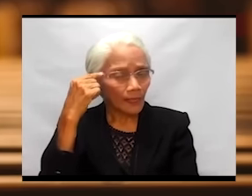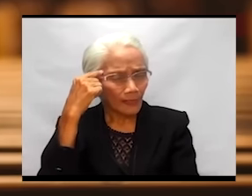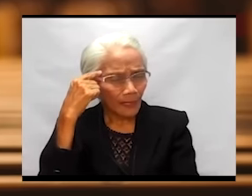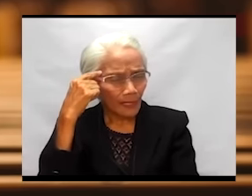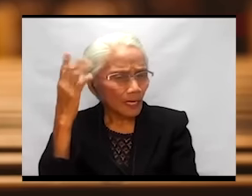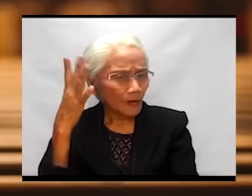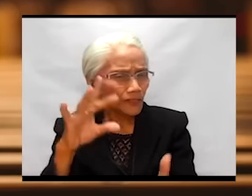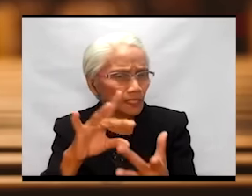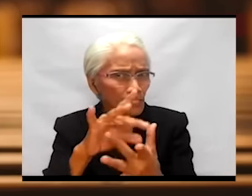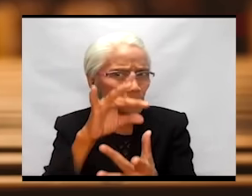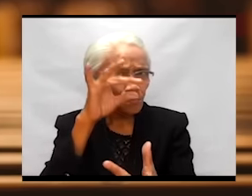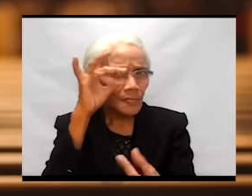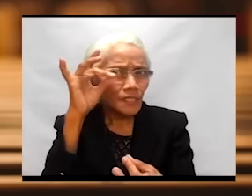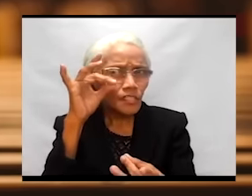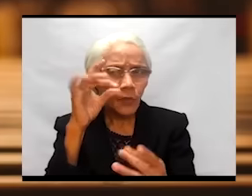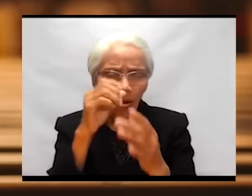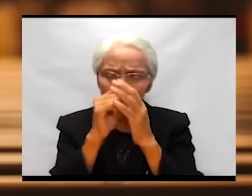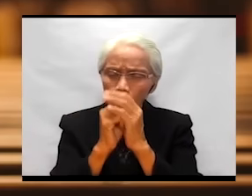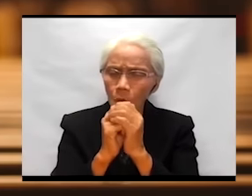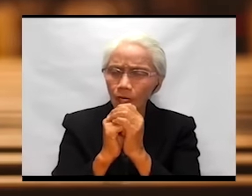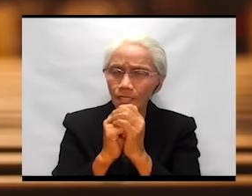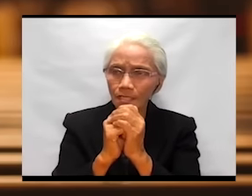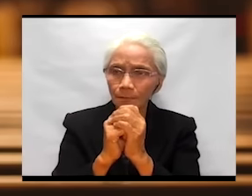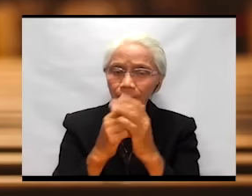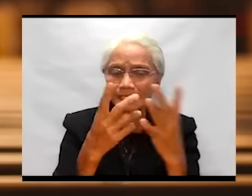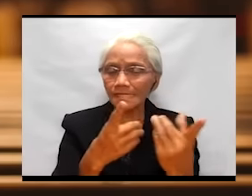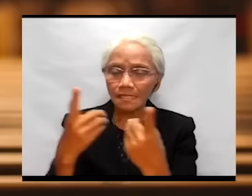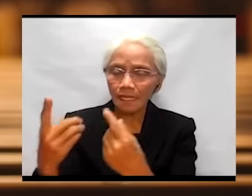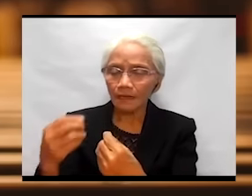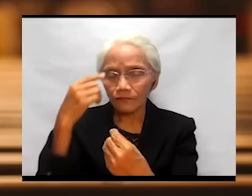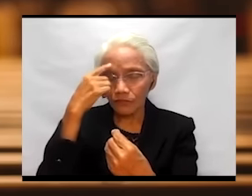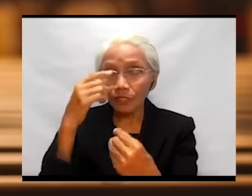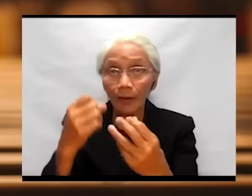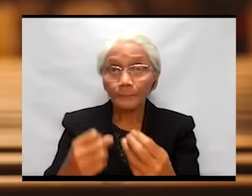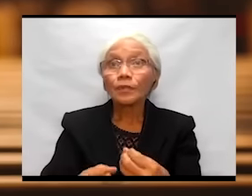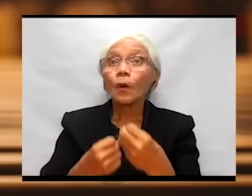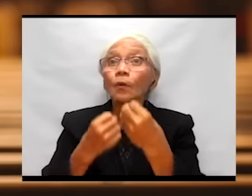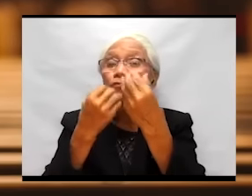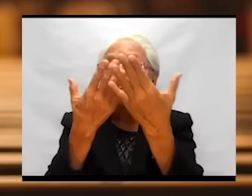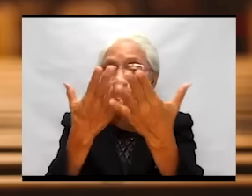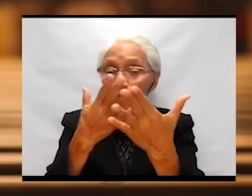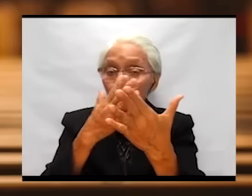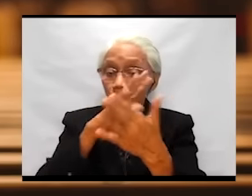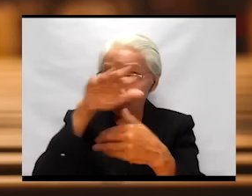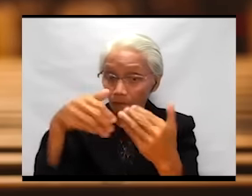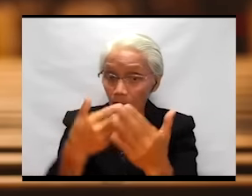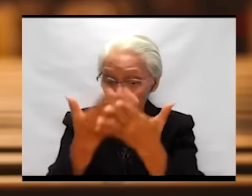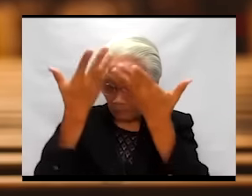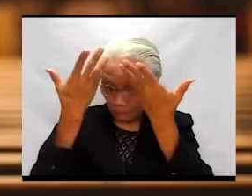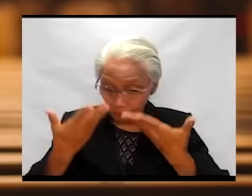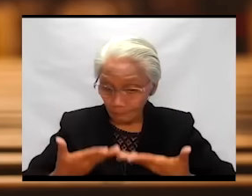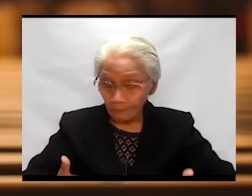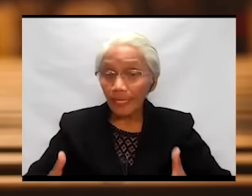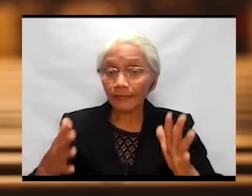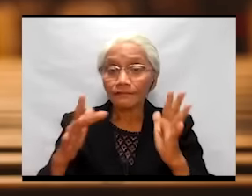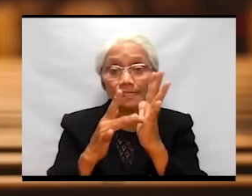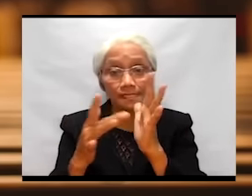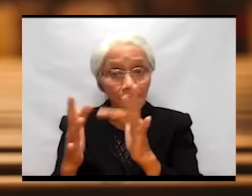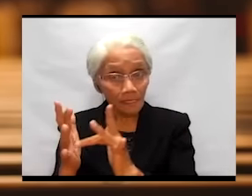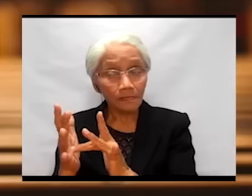in thinking of that spiritual worship, which is done through the offering of our whole lives is Jesus,